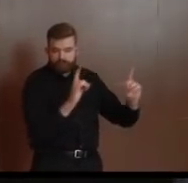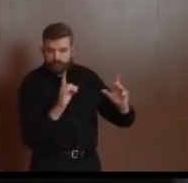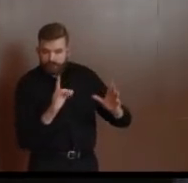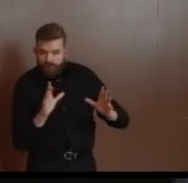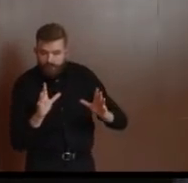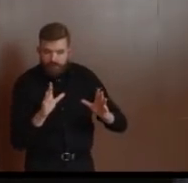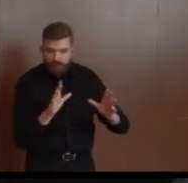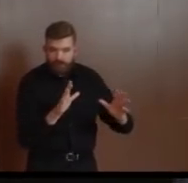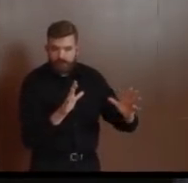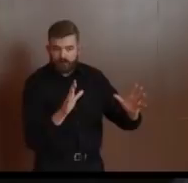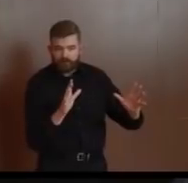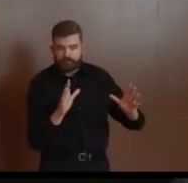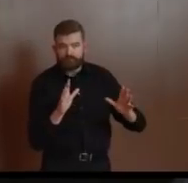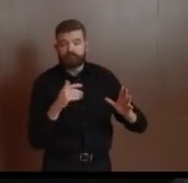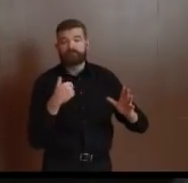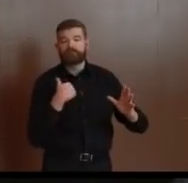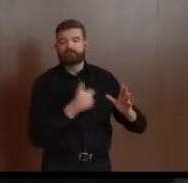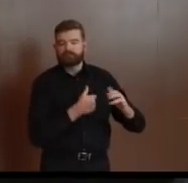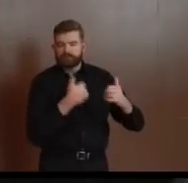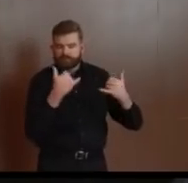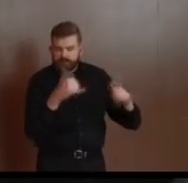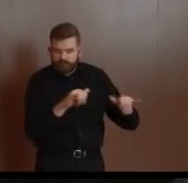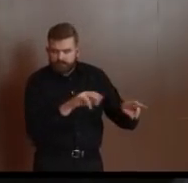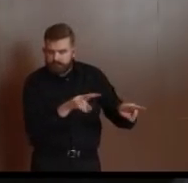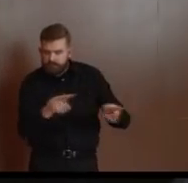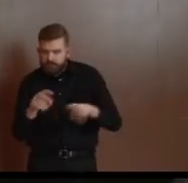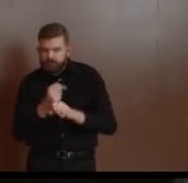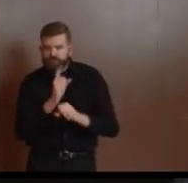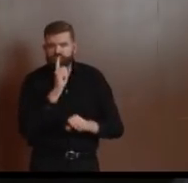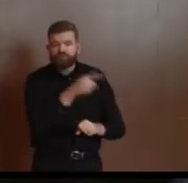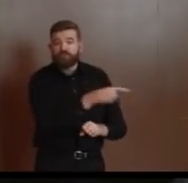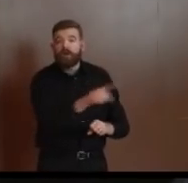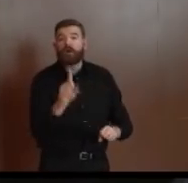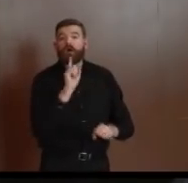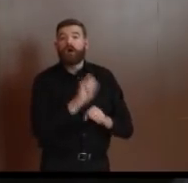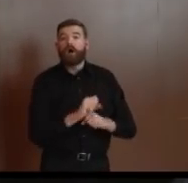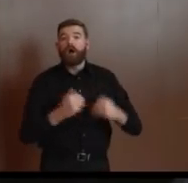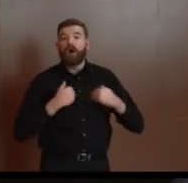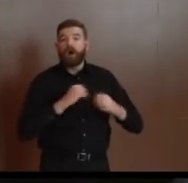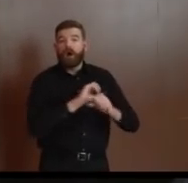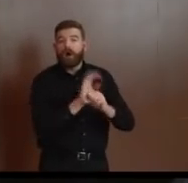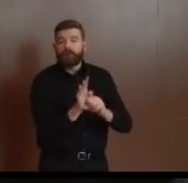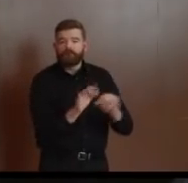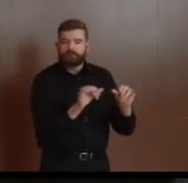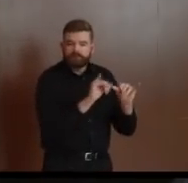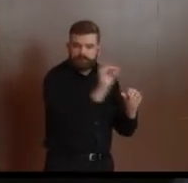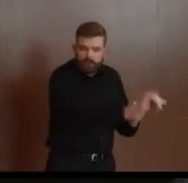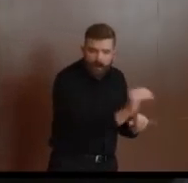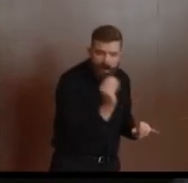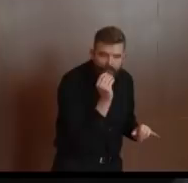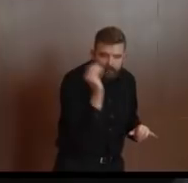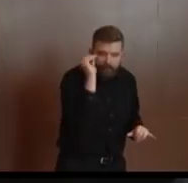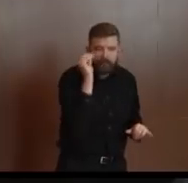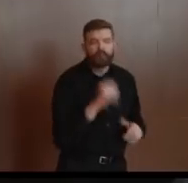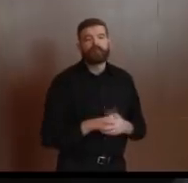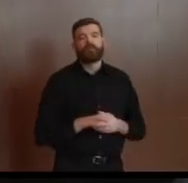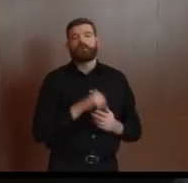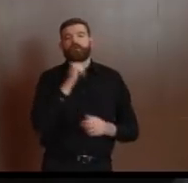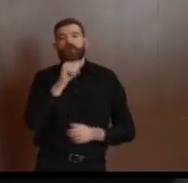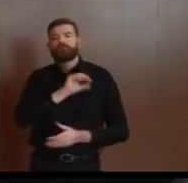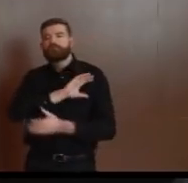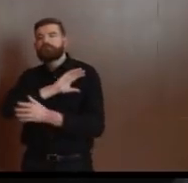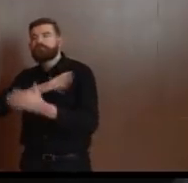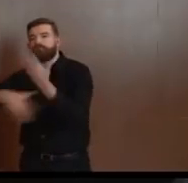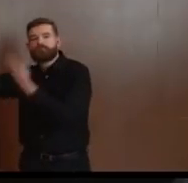implement all these community mitigation efforts that try to promote social distancing. We are seeing, for example,